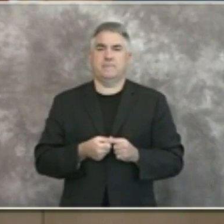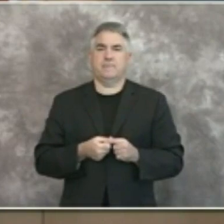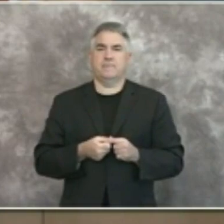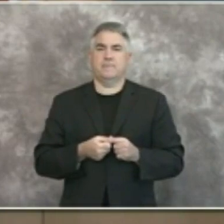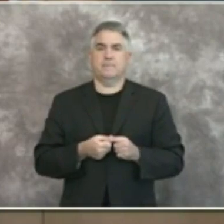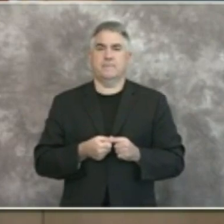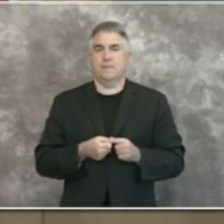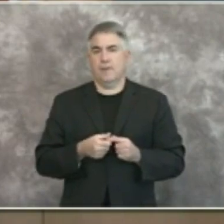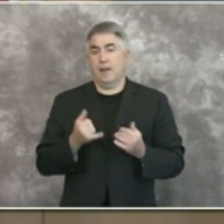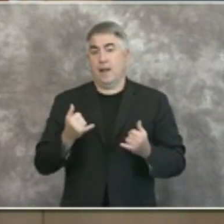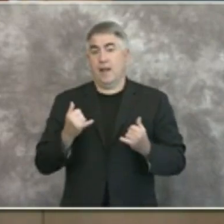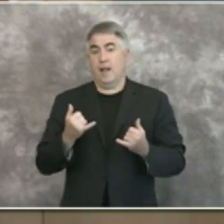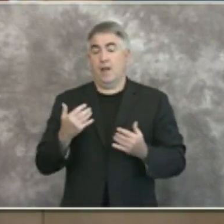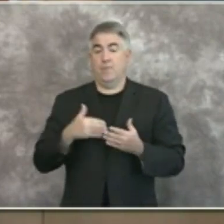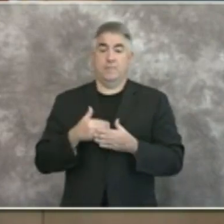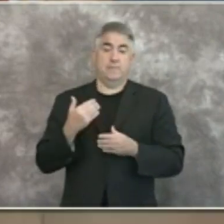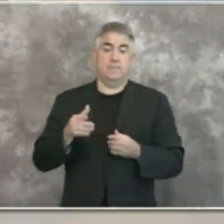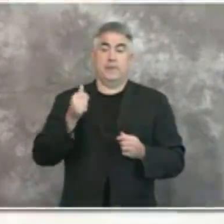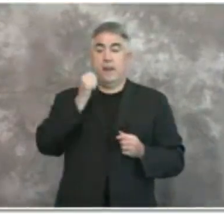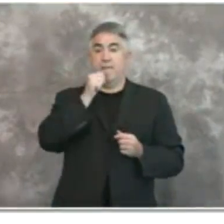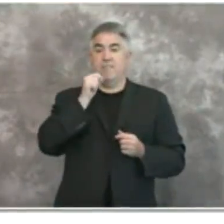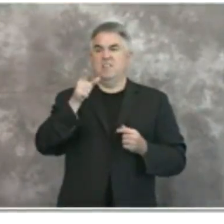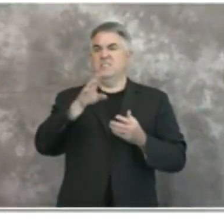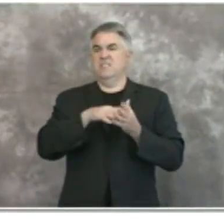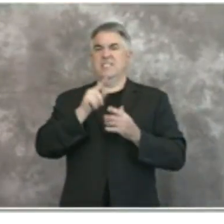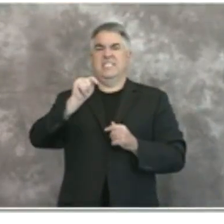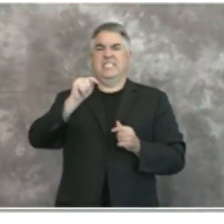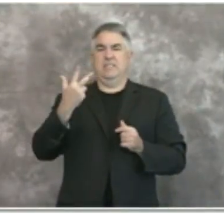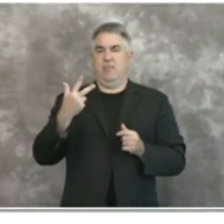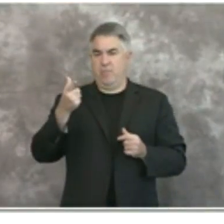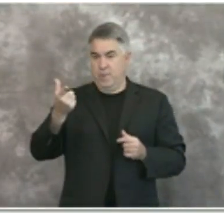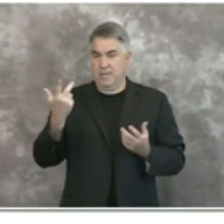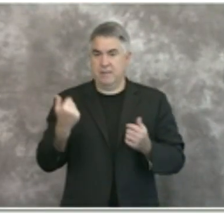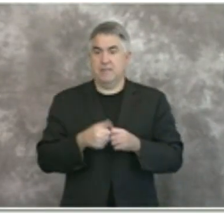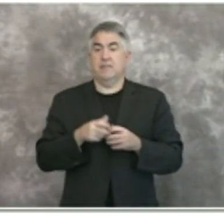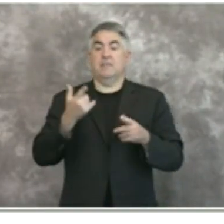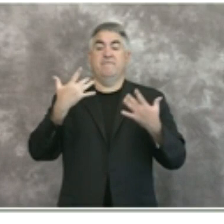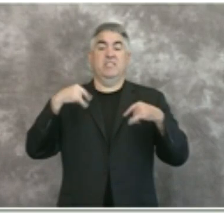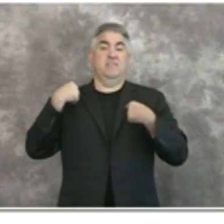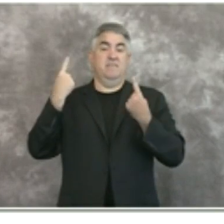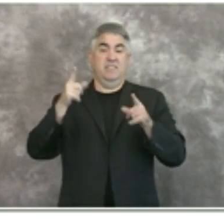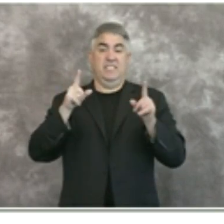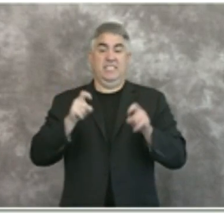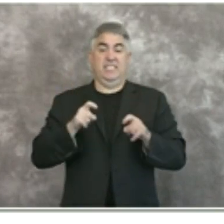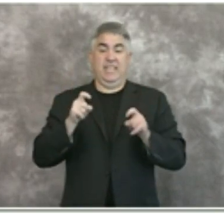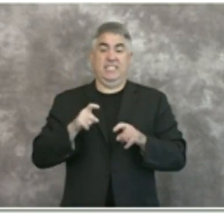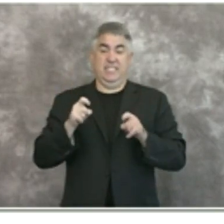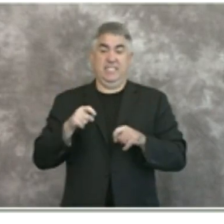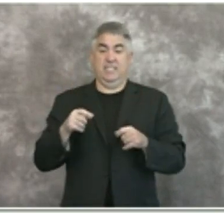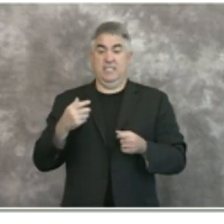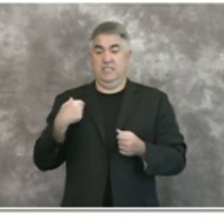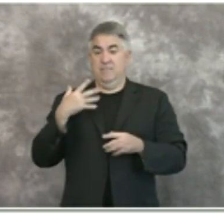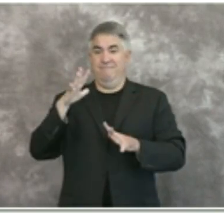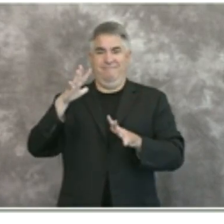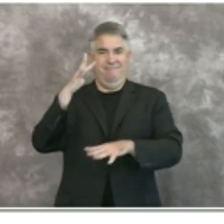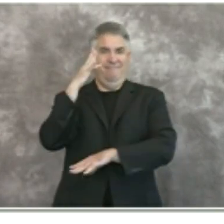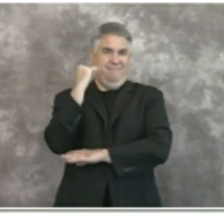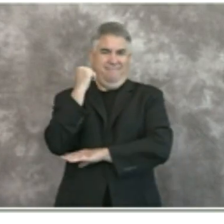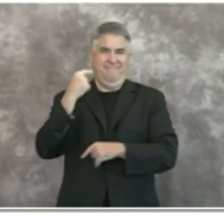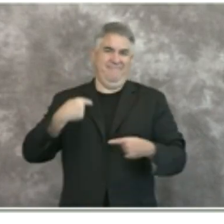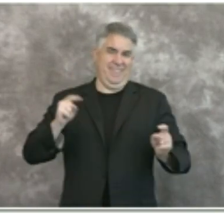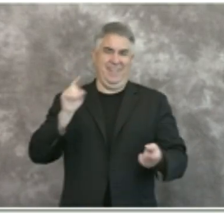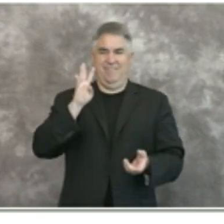our uh daily update our charts today uh the first here we have a new record for number of tests uh today